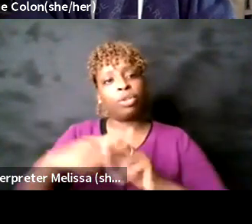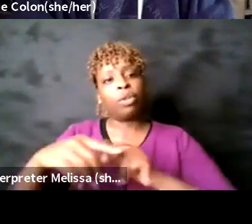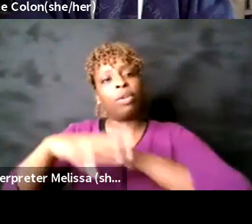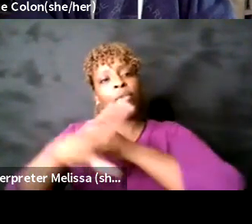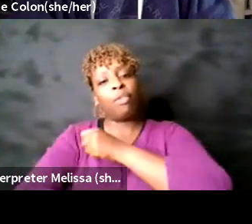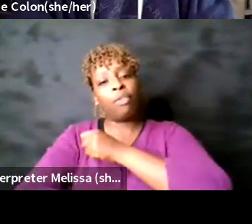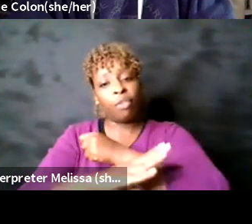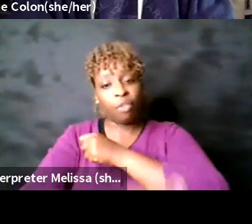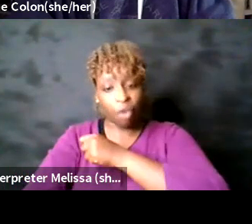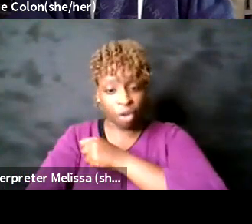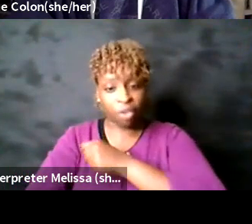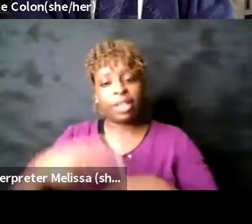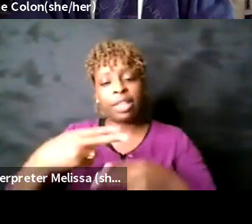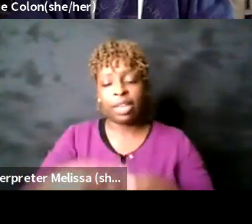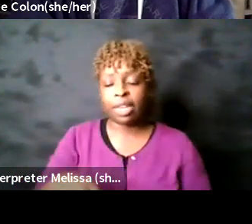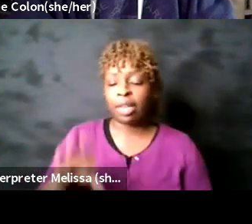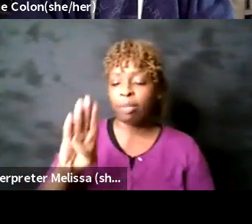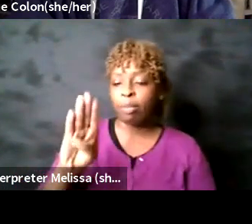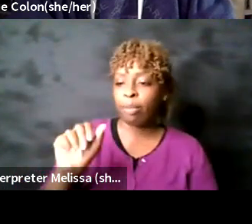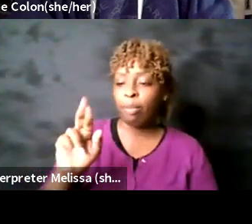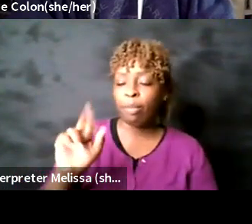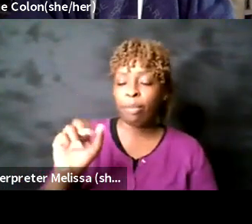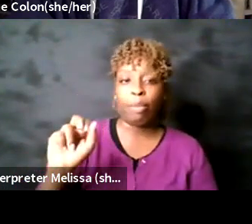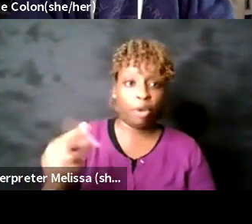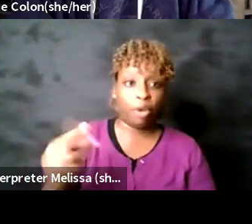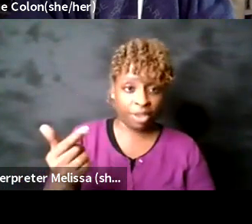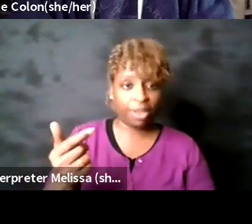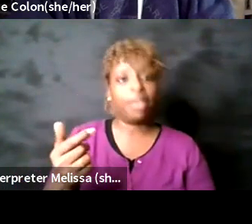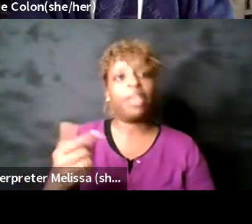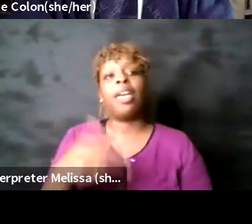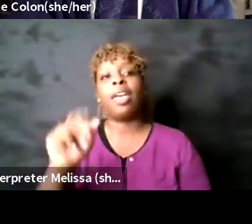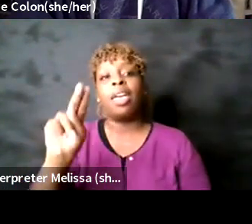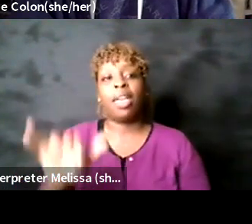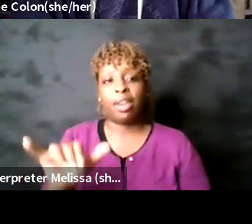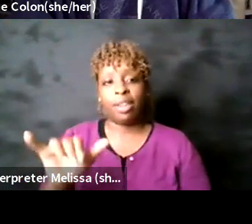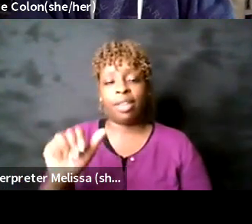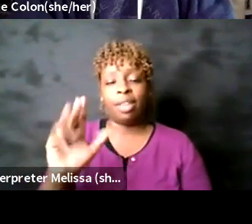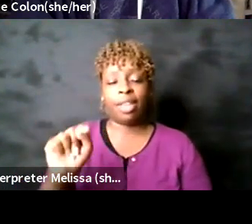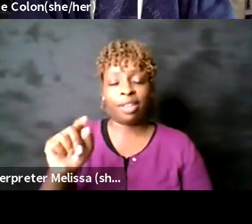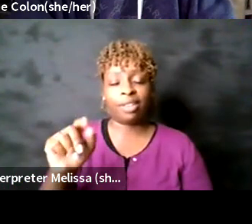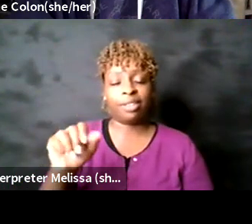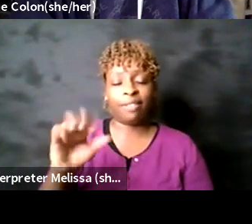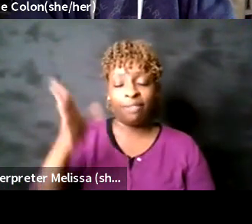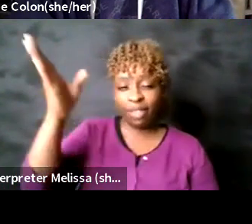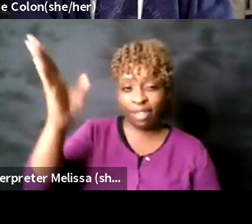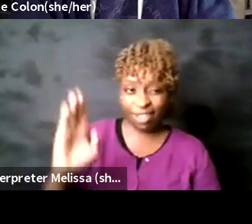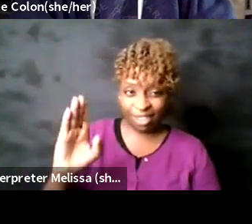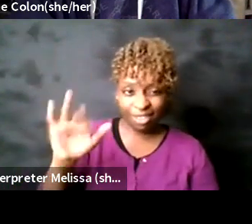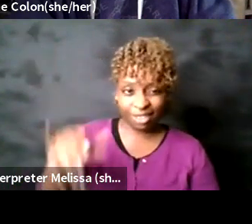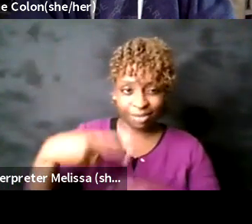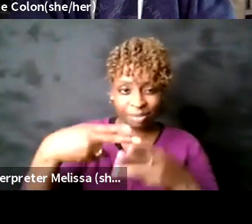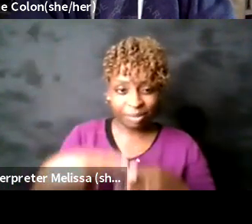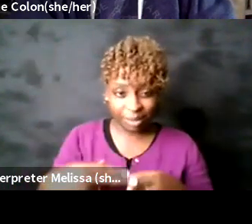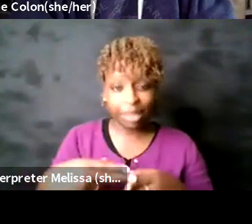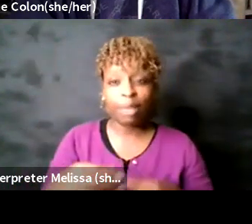major acts of god i'm very excited for it um regardless in spite of all the things that i do very much